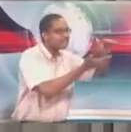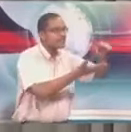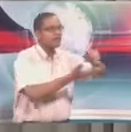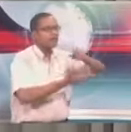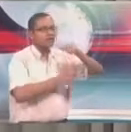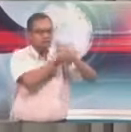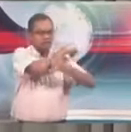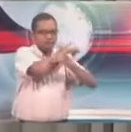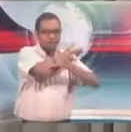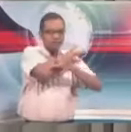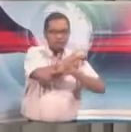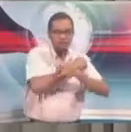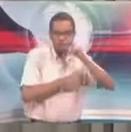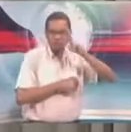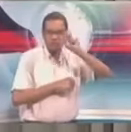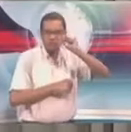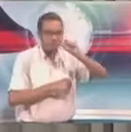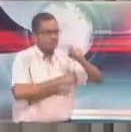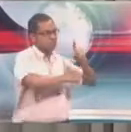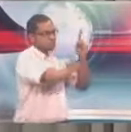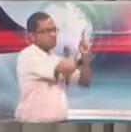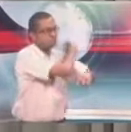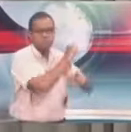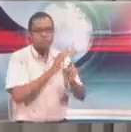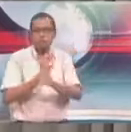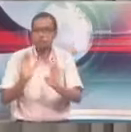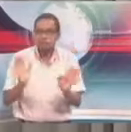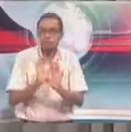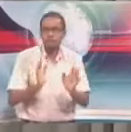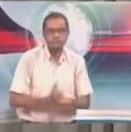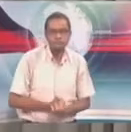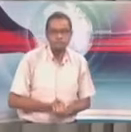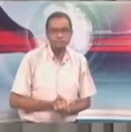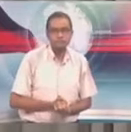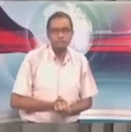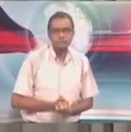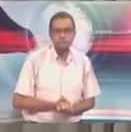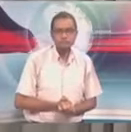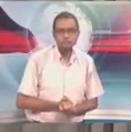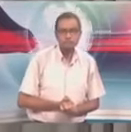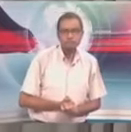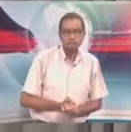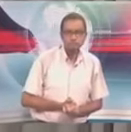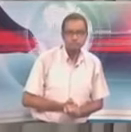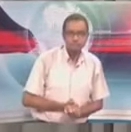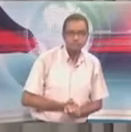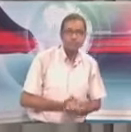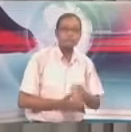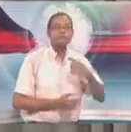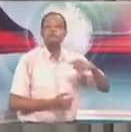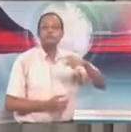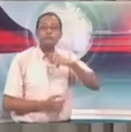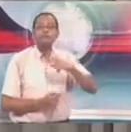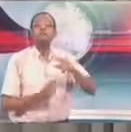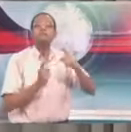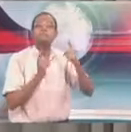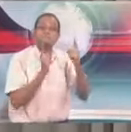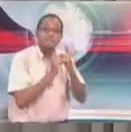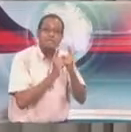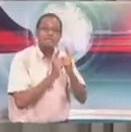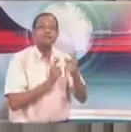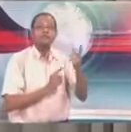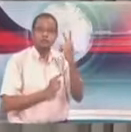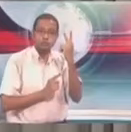we met with two persons. It was not the president of Pedevesa. That was a courtesy call with our